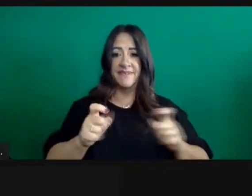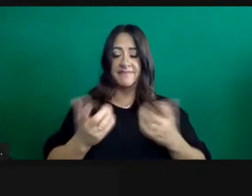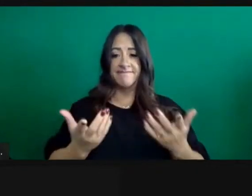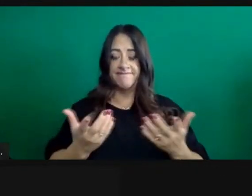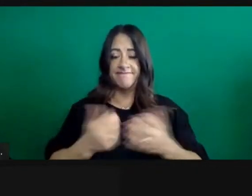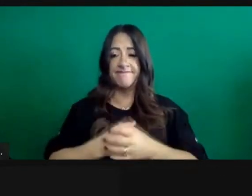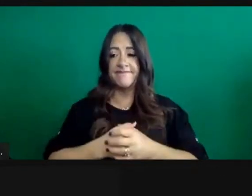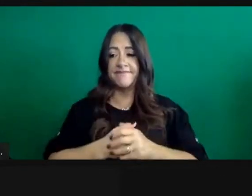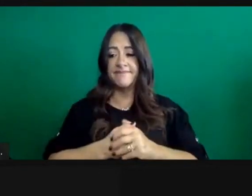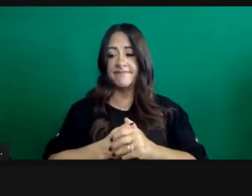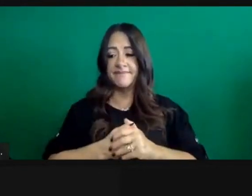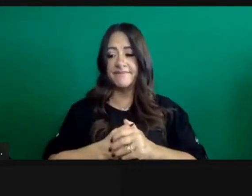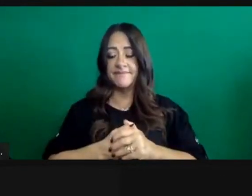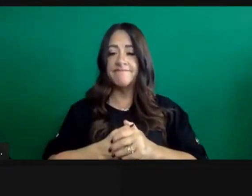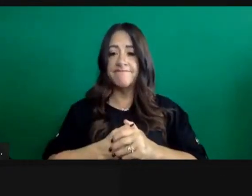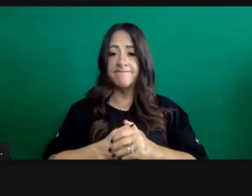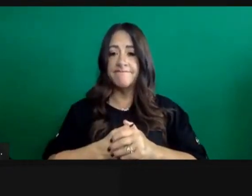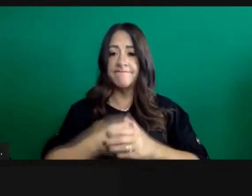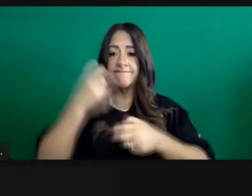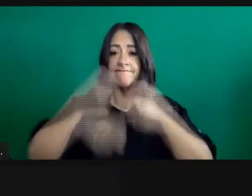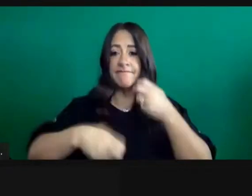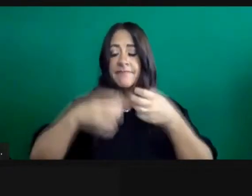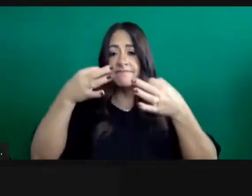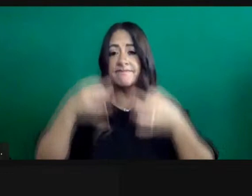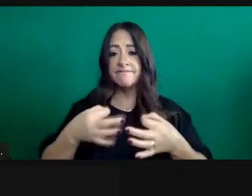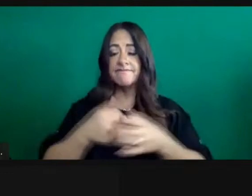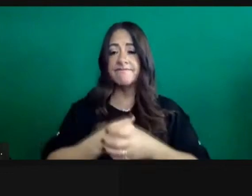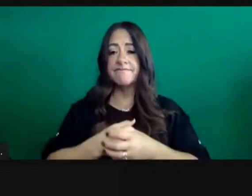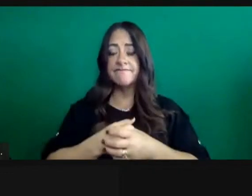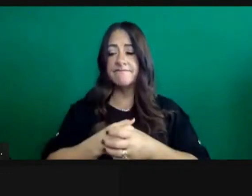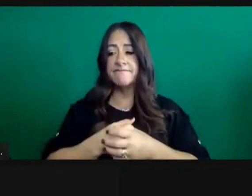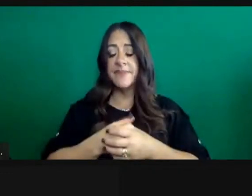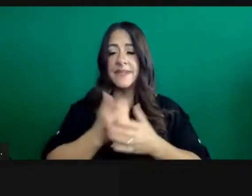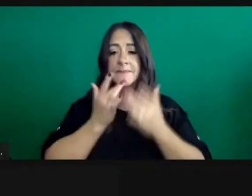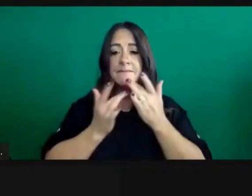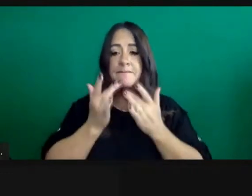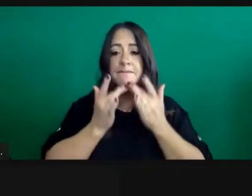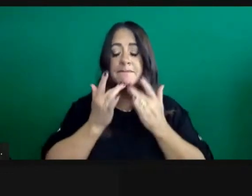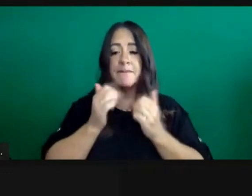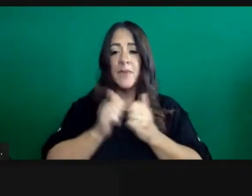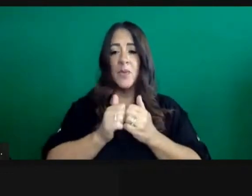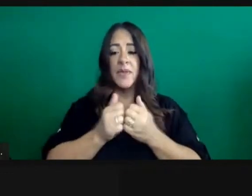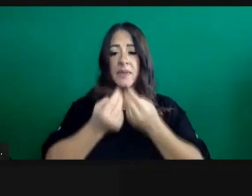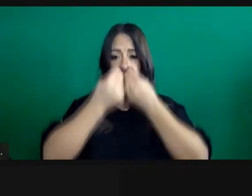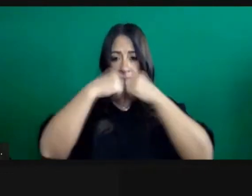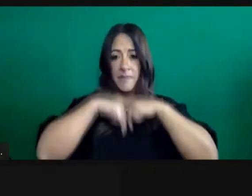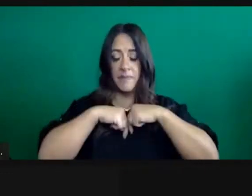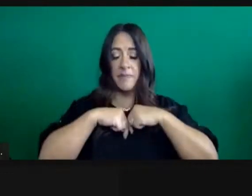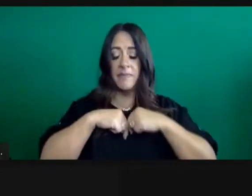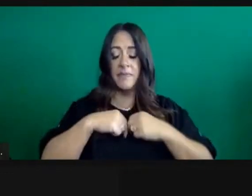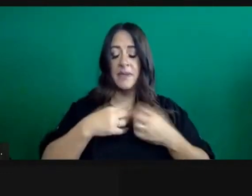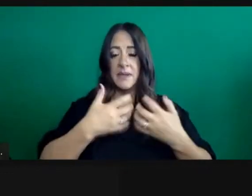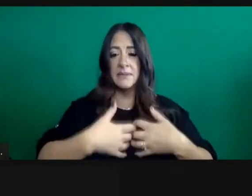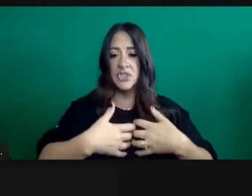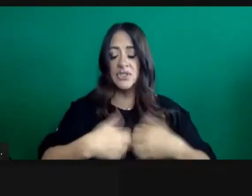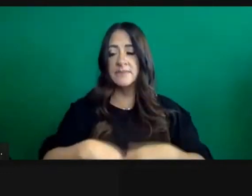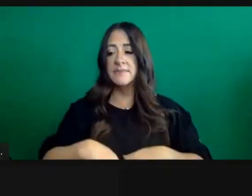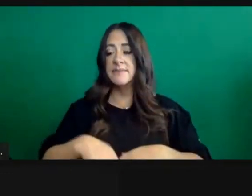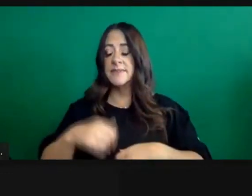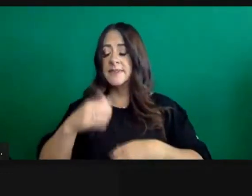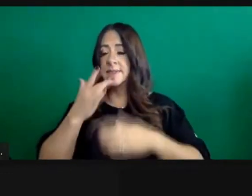sort of gravest nature is that we are rationing care like ventilators, that we are rationing staff entirely.